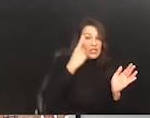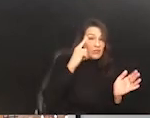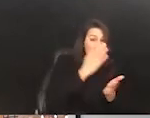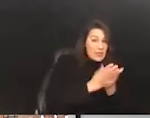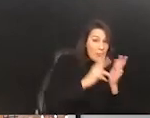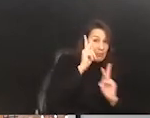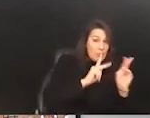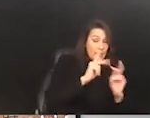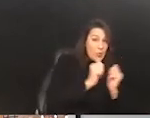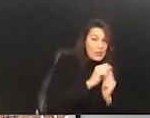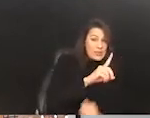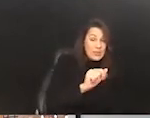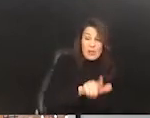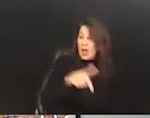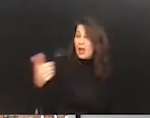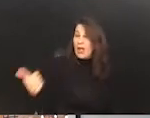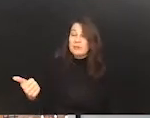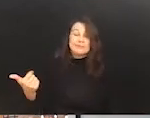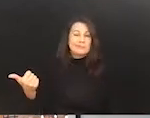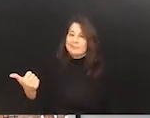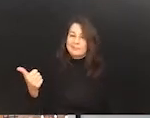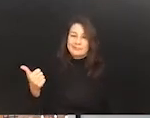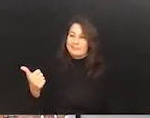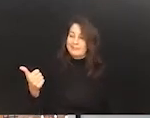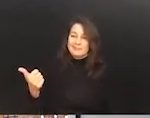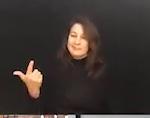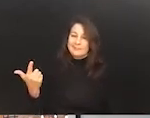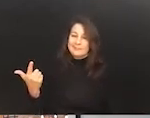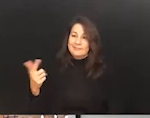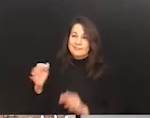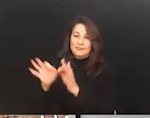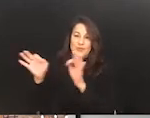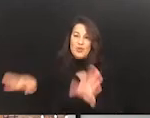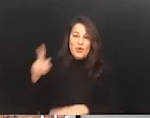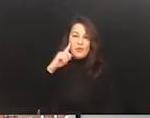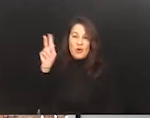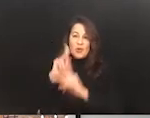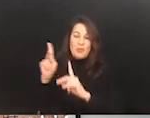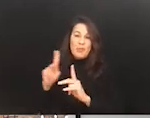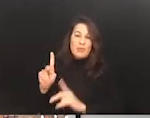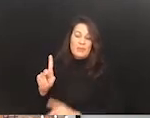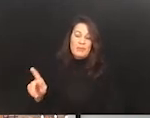with disabilities and there's going to be disadvantages for lots of others. So next slide.